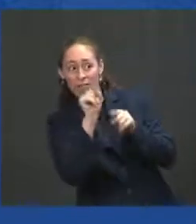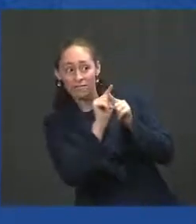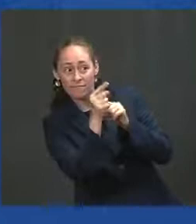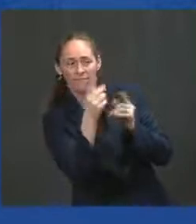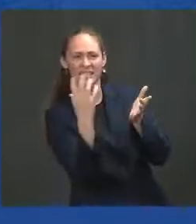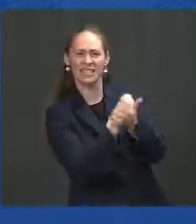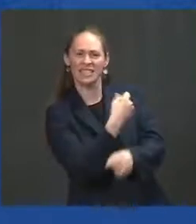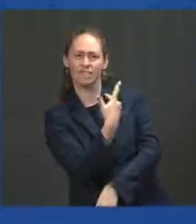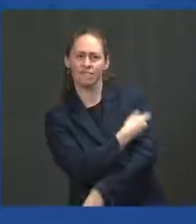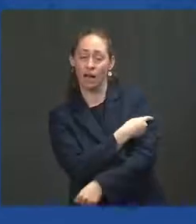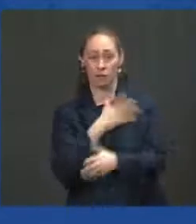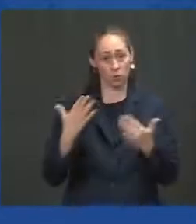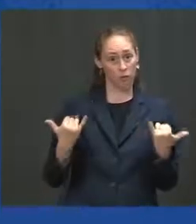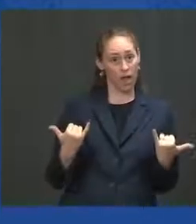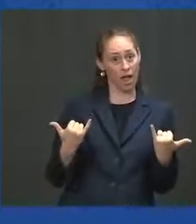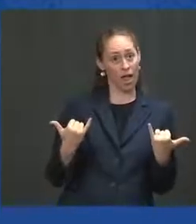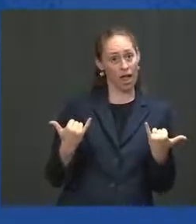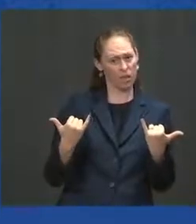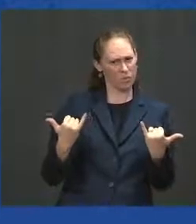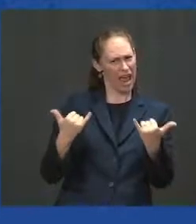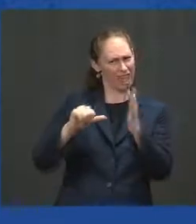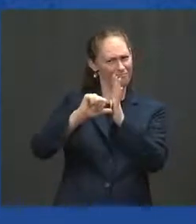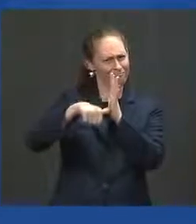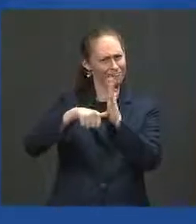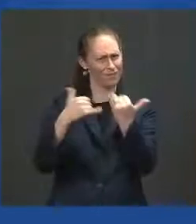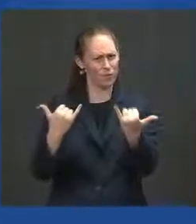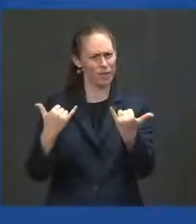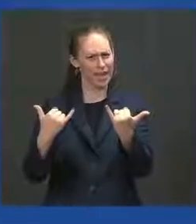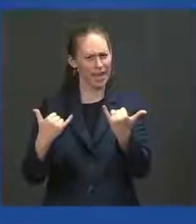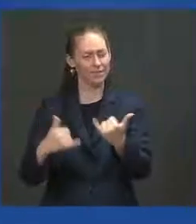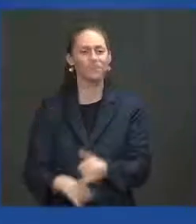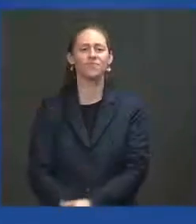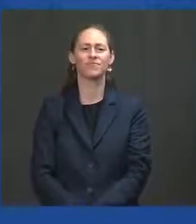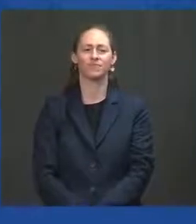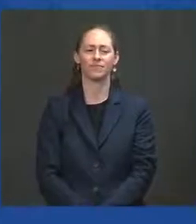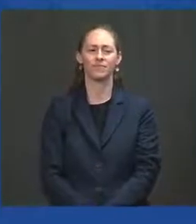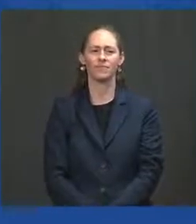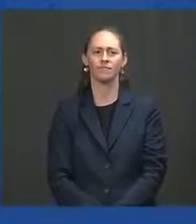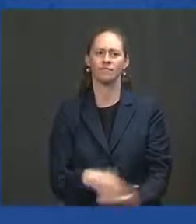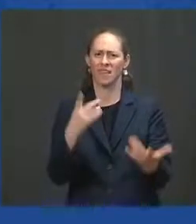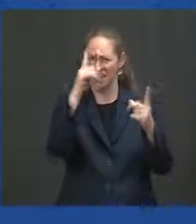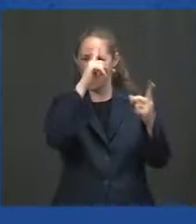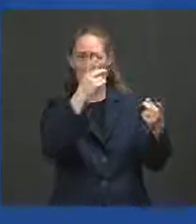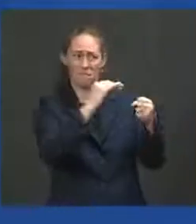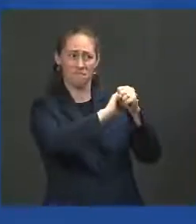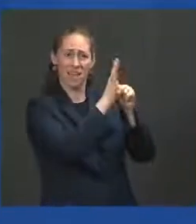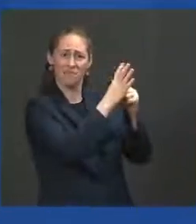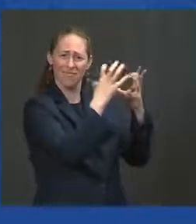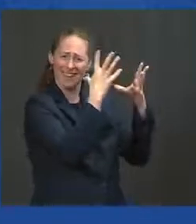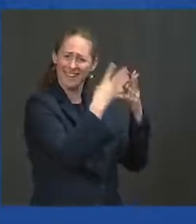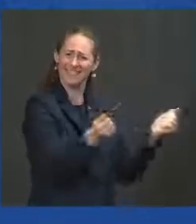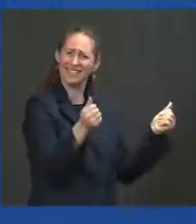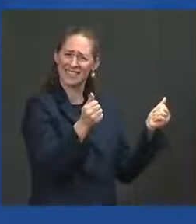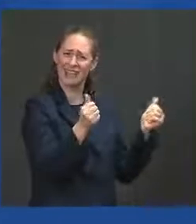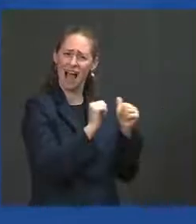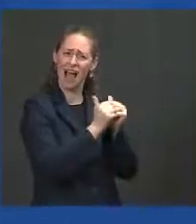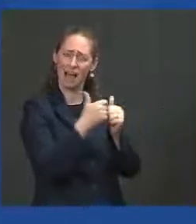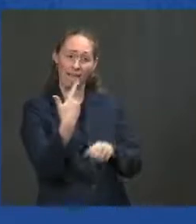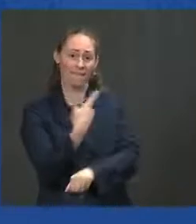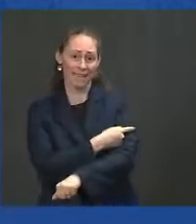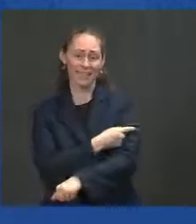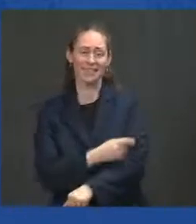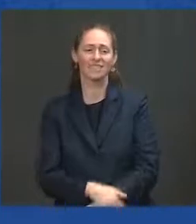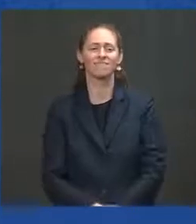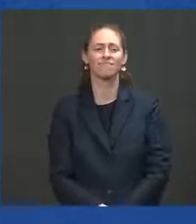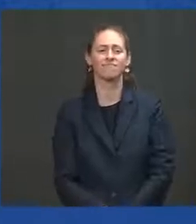today. Today. It's an important moment in our fight against the pandemic. You know, I want to thank the Acting Commissioner,